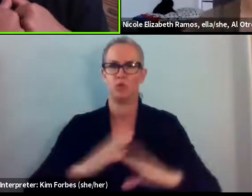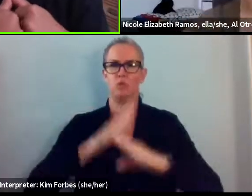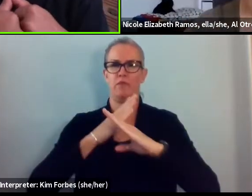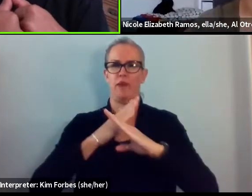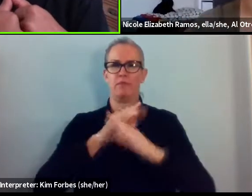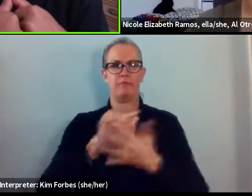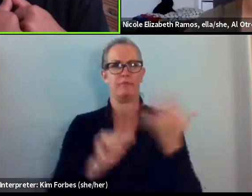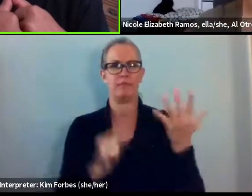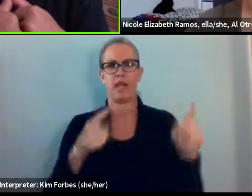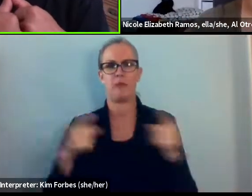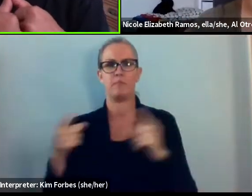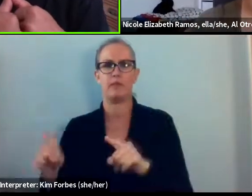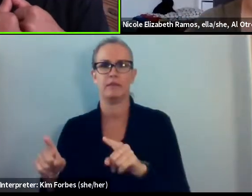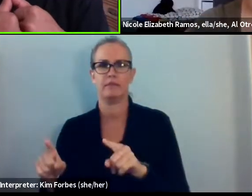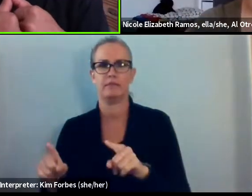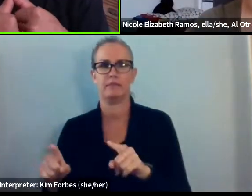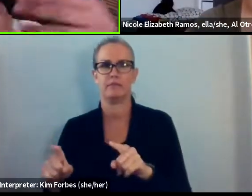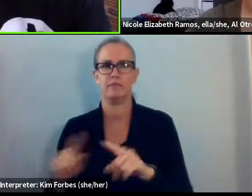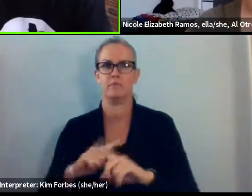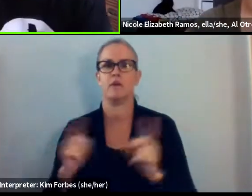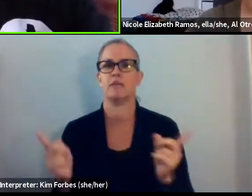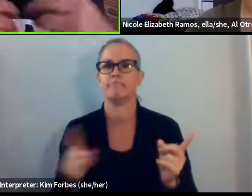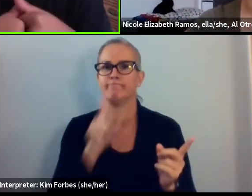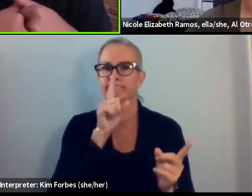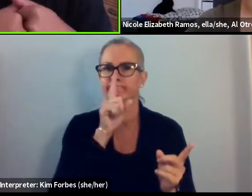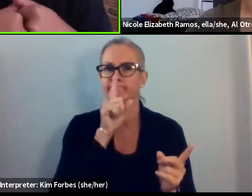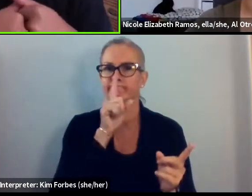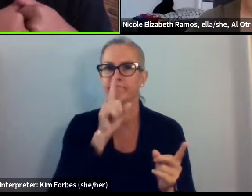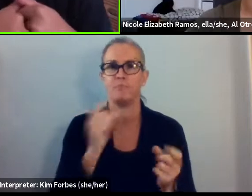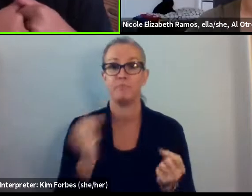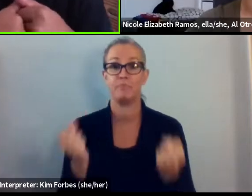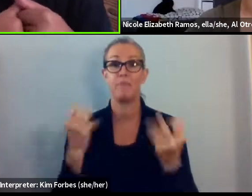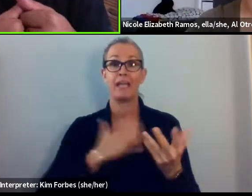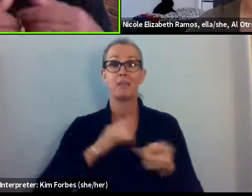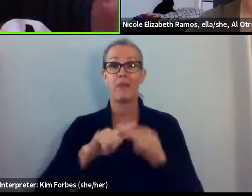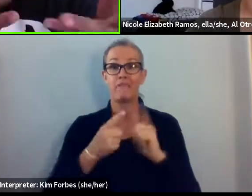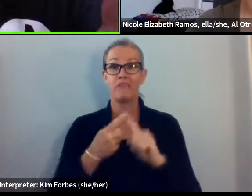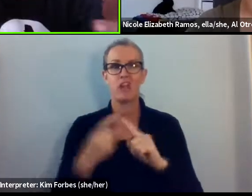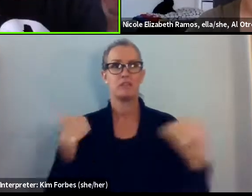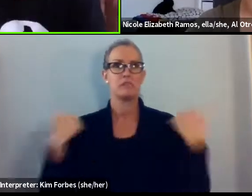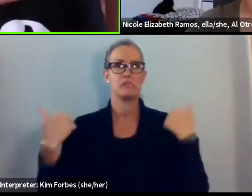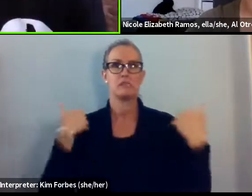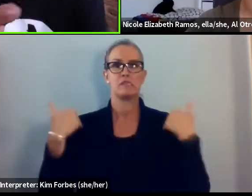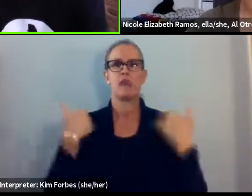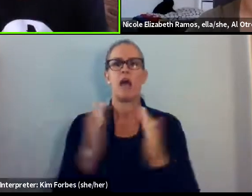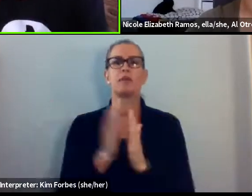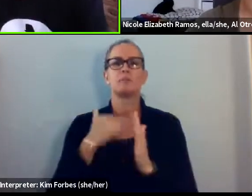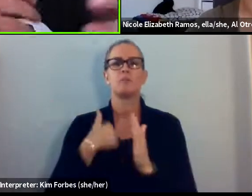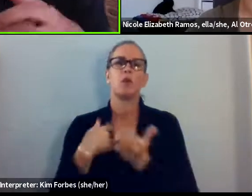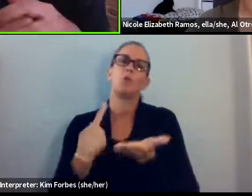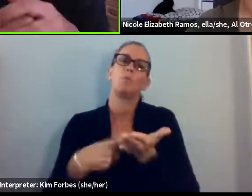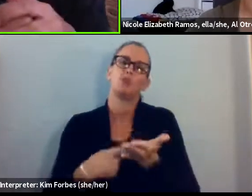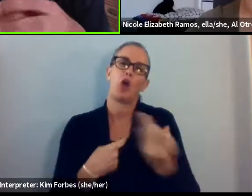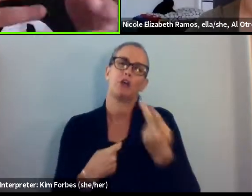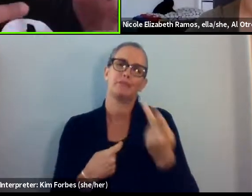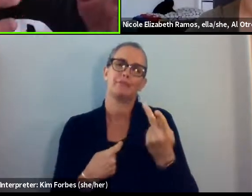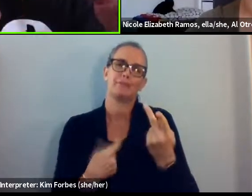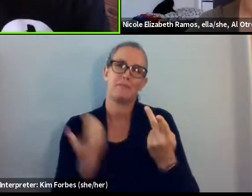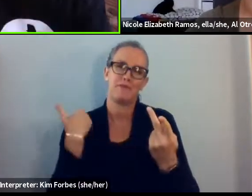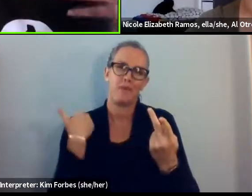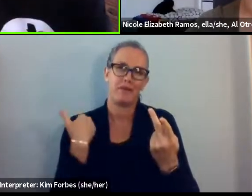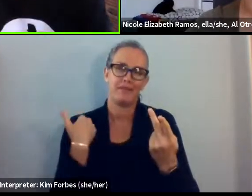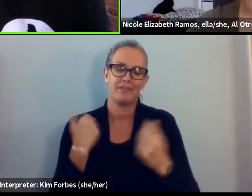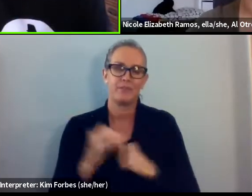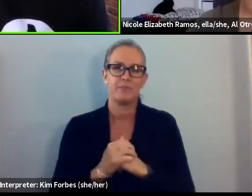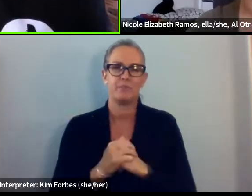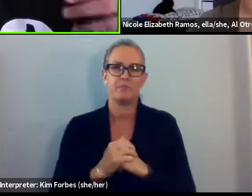acts happening against people. And I get a lot of friends who hit me up and asked me, and we've talked about this before, before this conversation about, like,